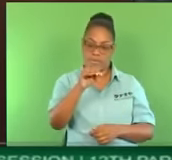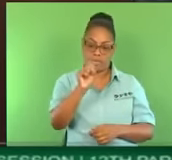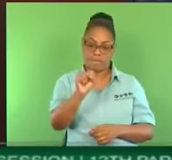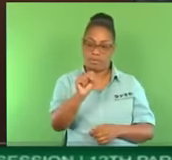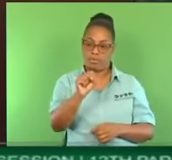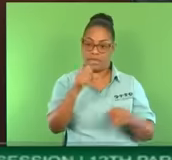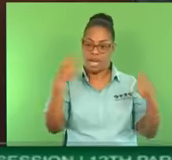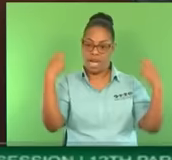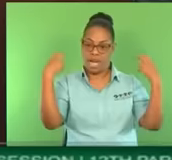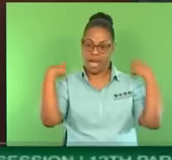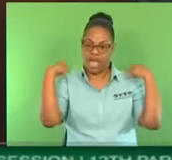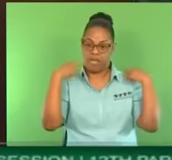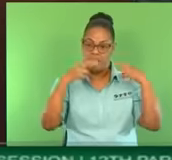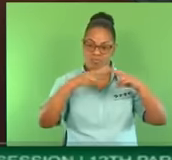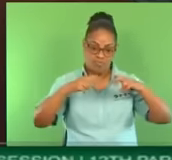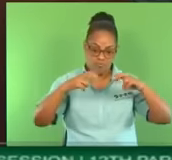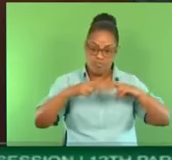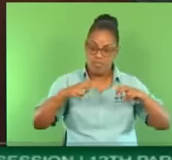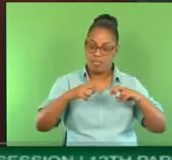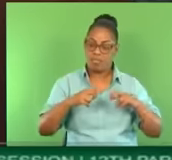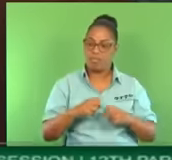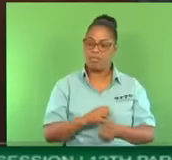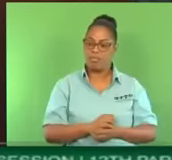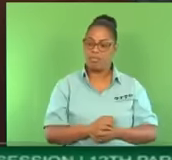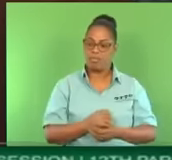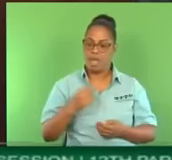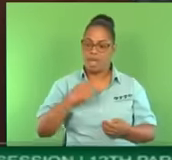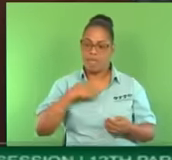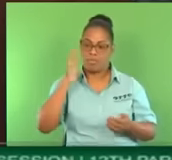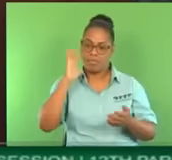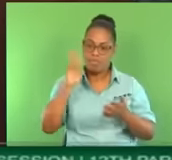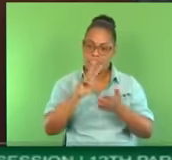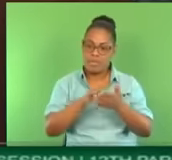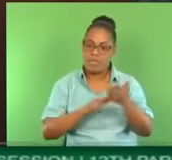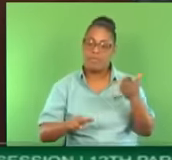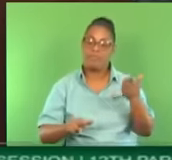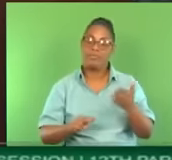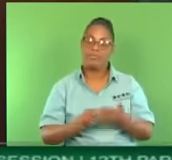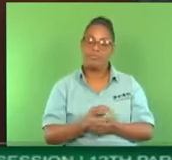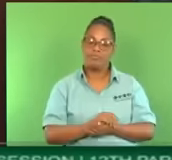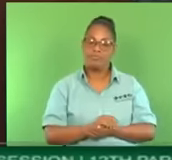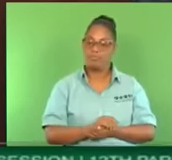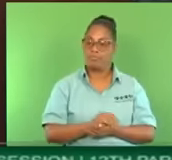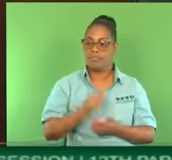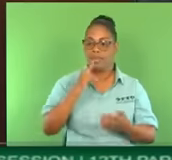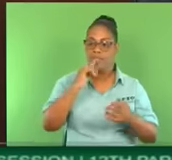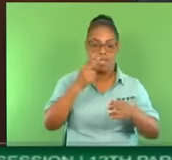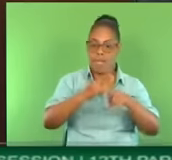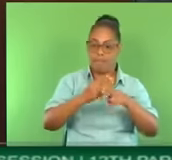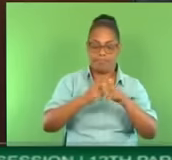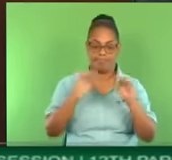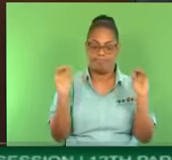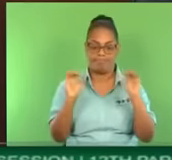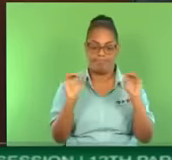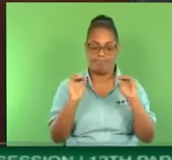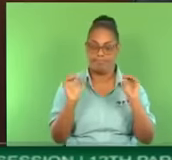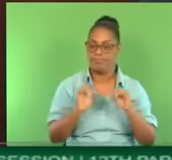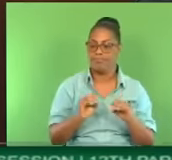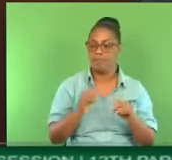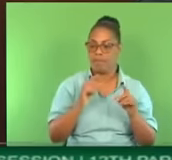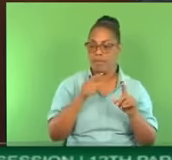I will read only a few lines and I will call absolutely no name on that type of thing. But, Madam Speaker, in this brief,